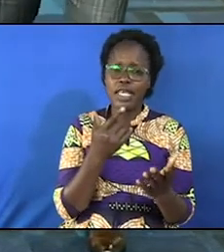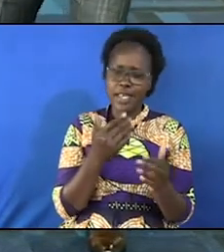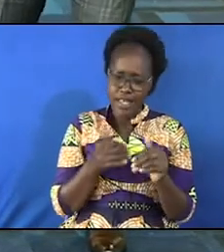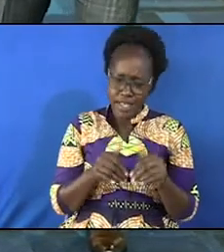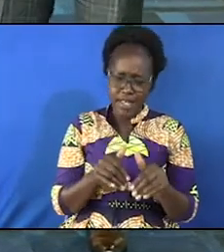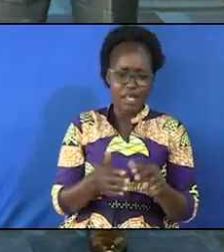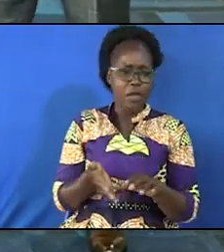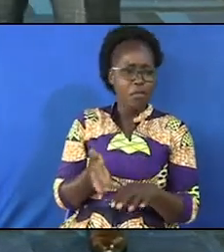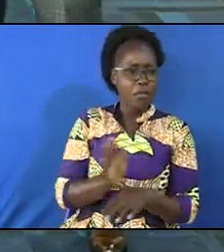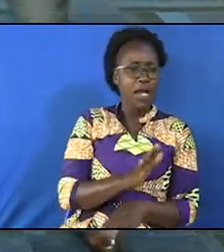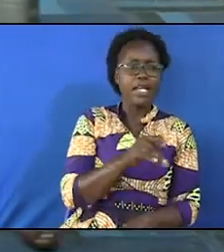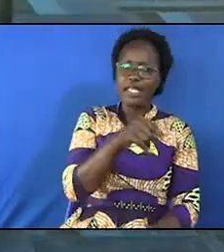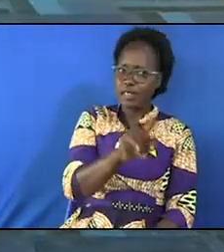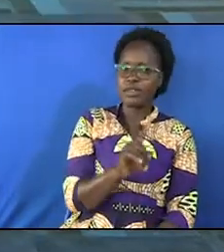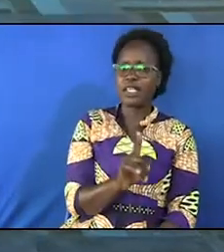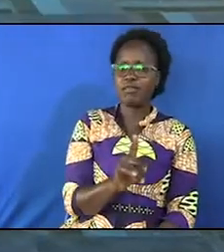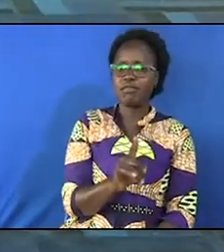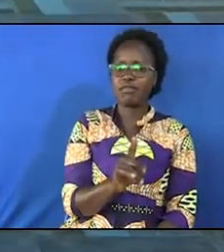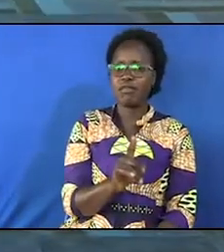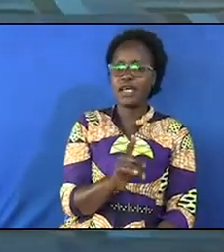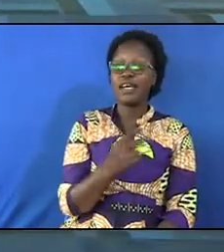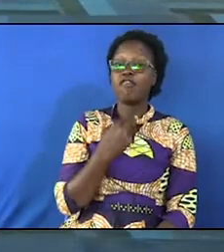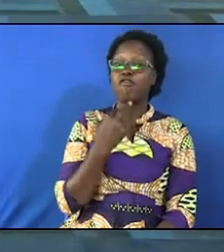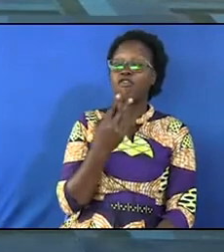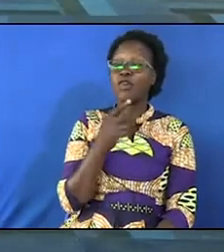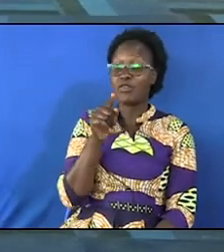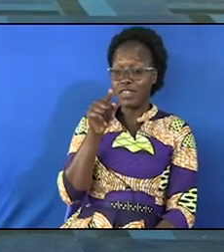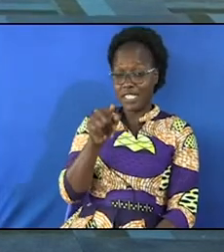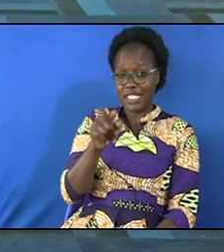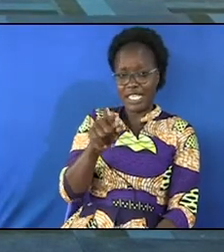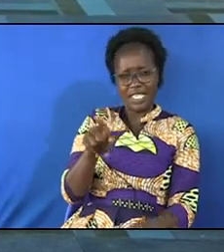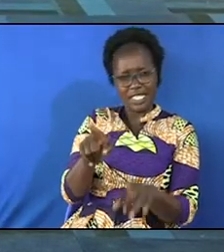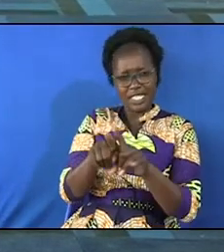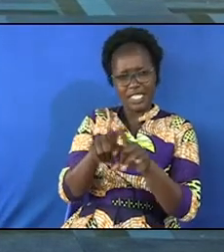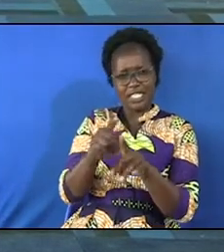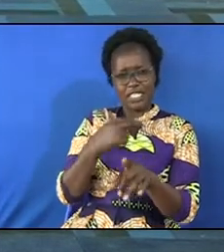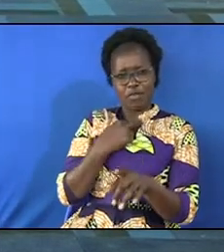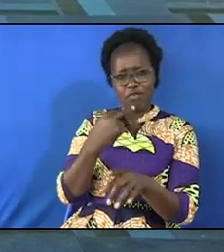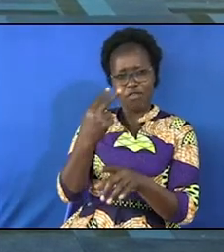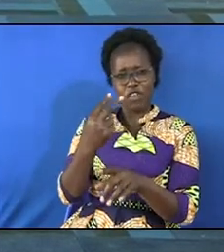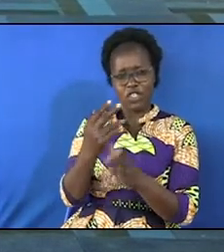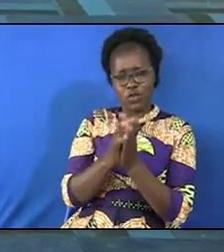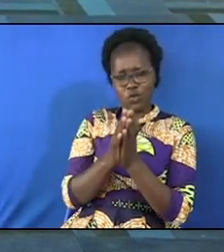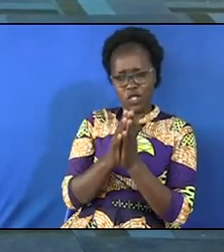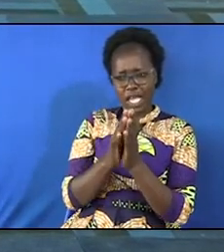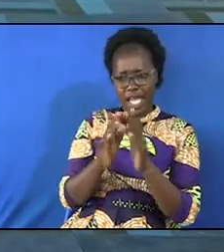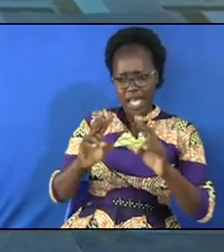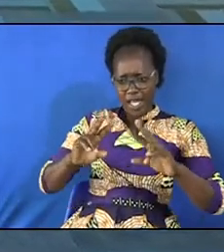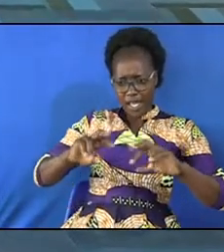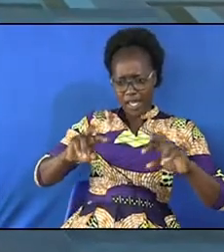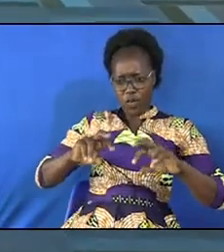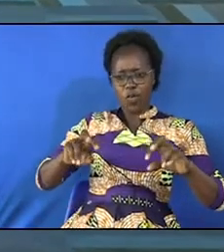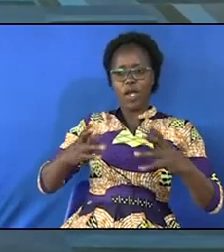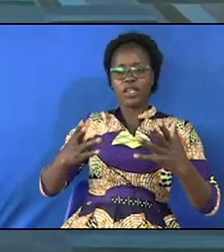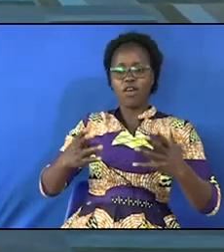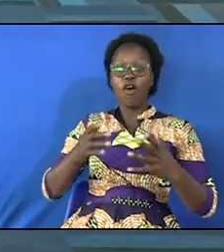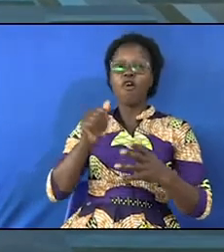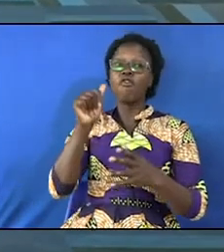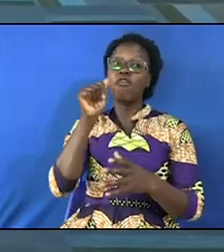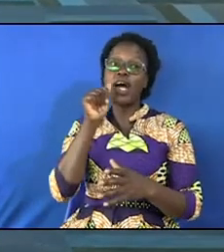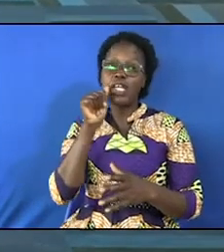back by himself that voice is the voice which inquired of Adam in